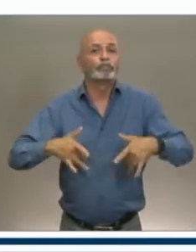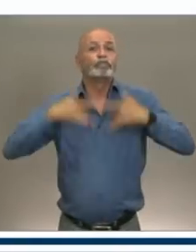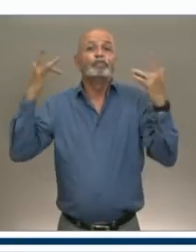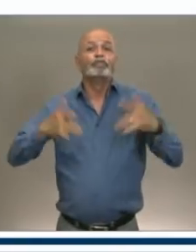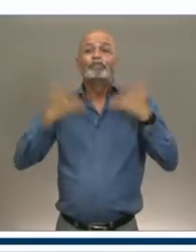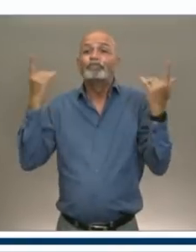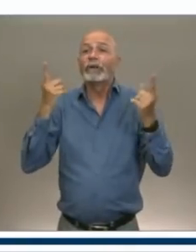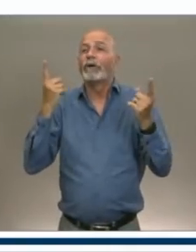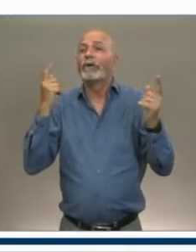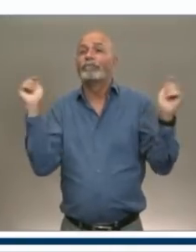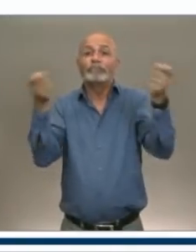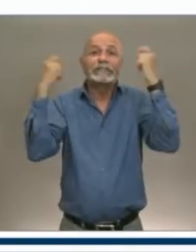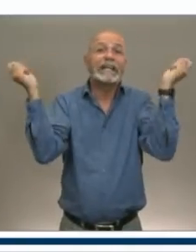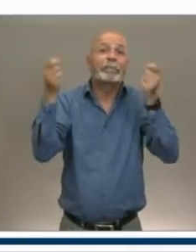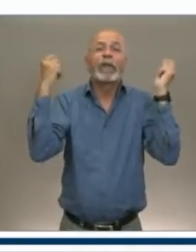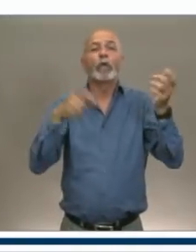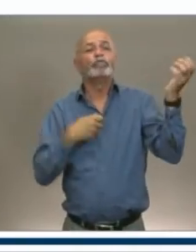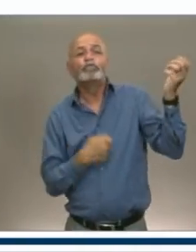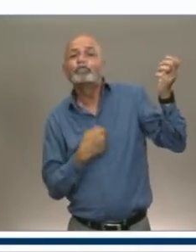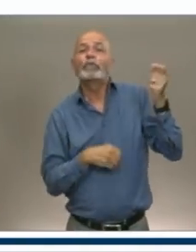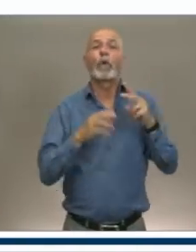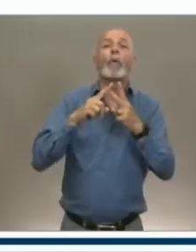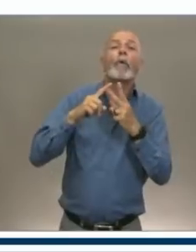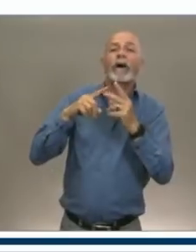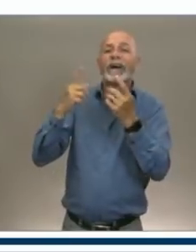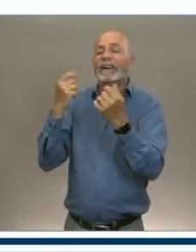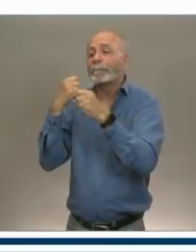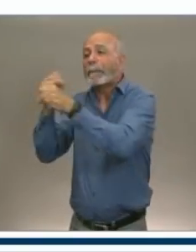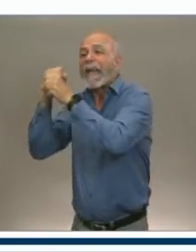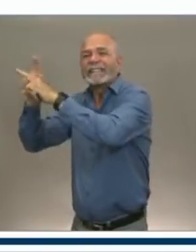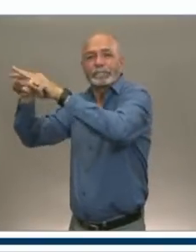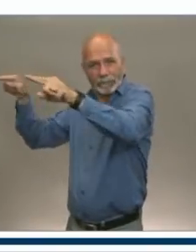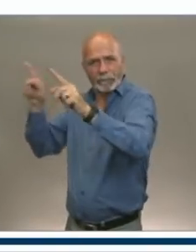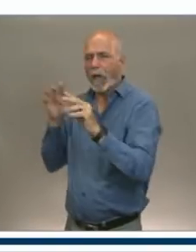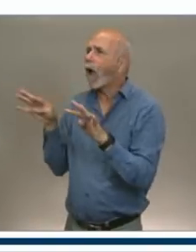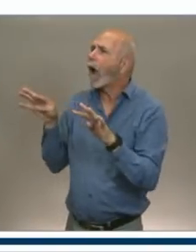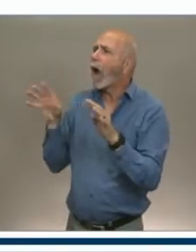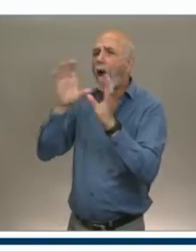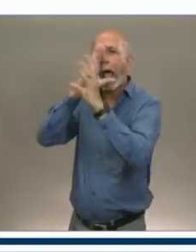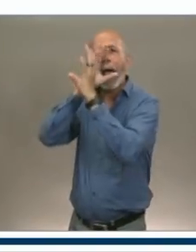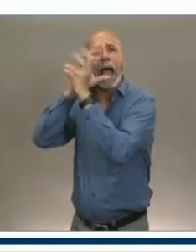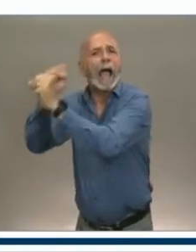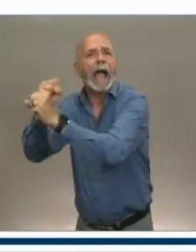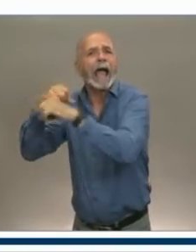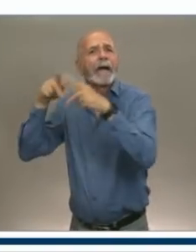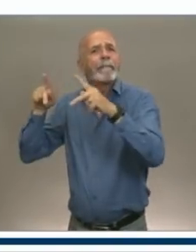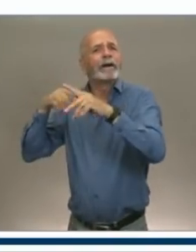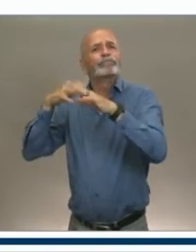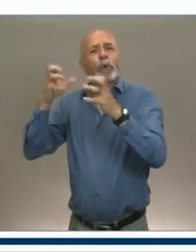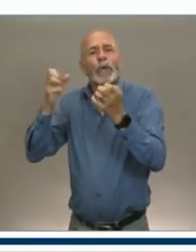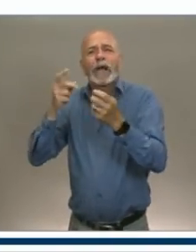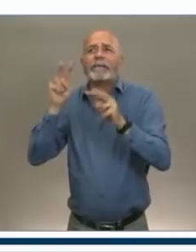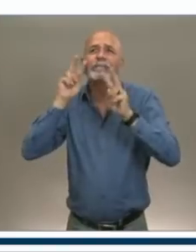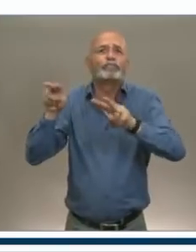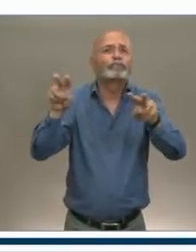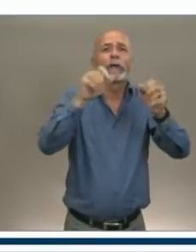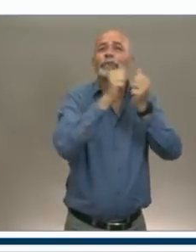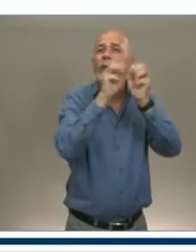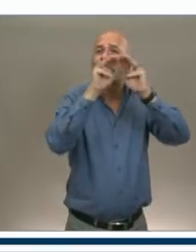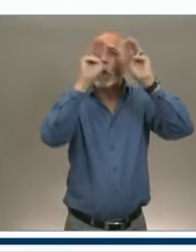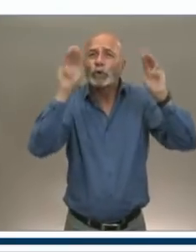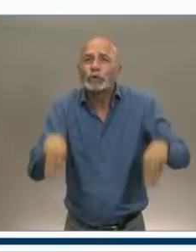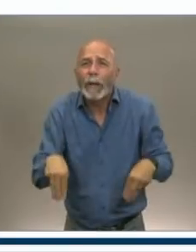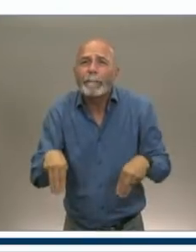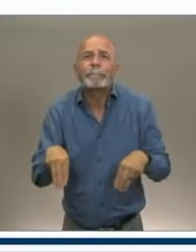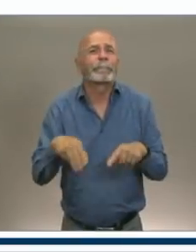We want everyone in our province to take advantage of the province's many museums during their travels. And we're making admission free for